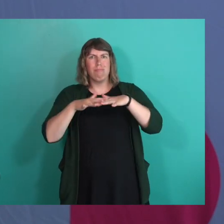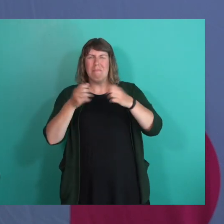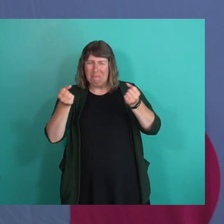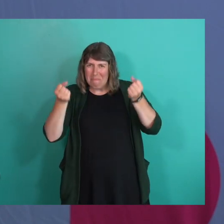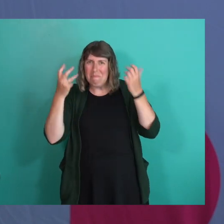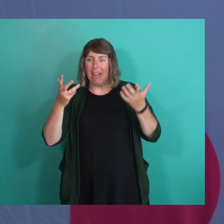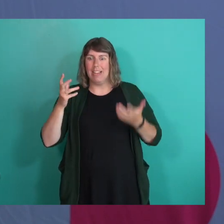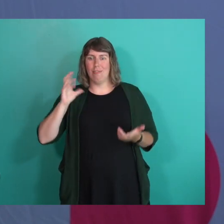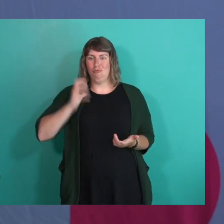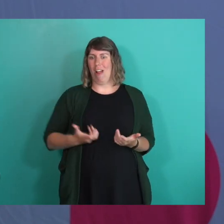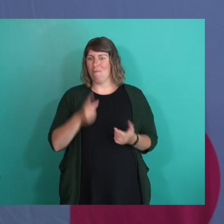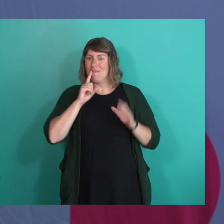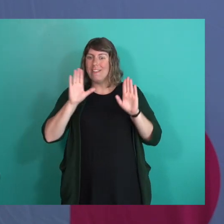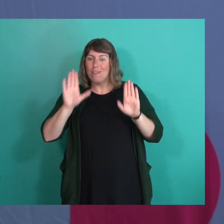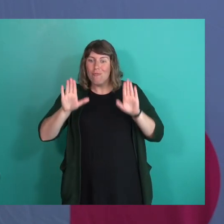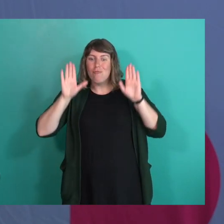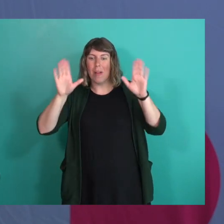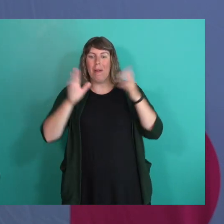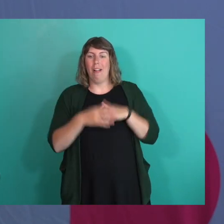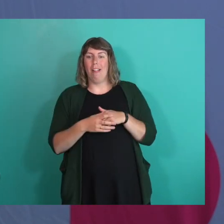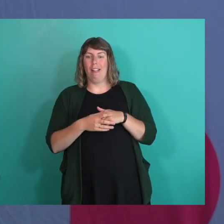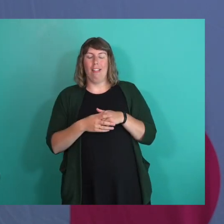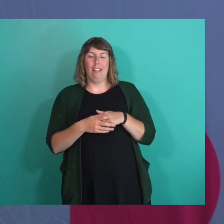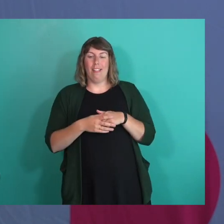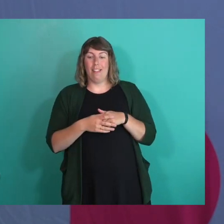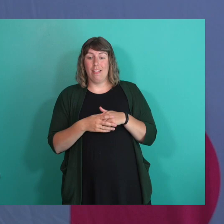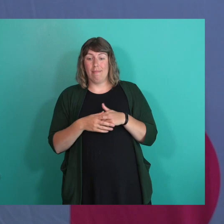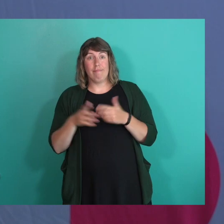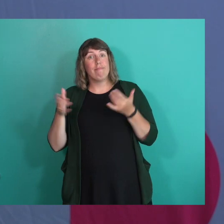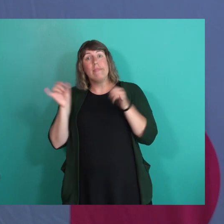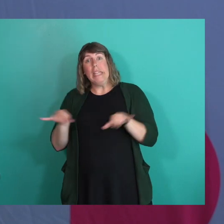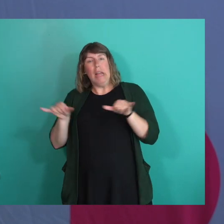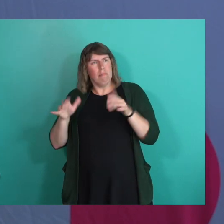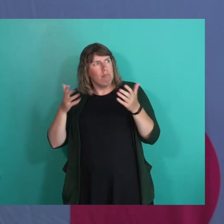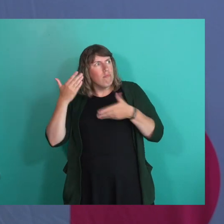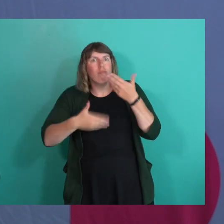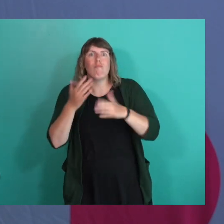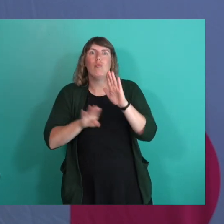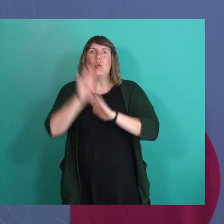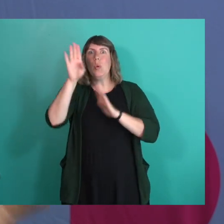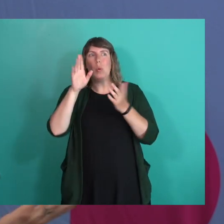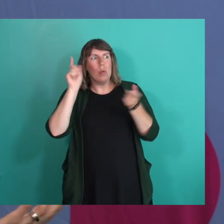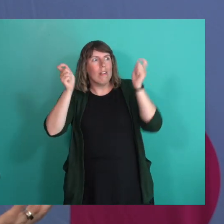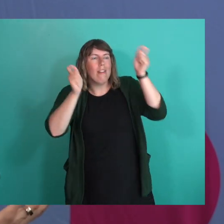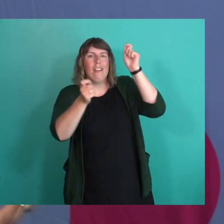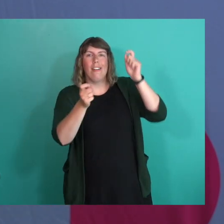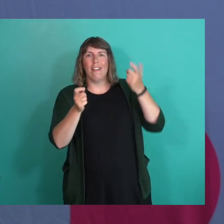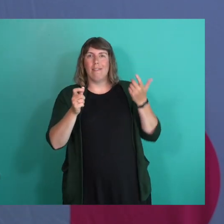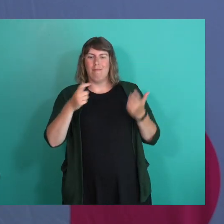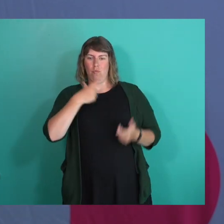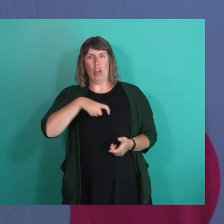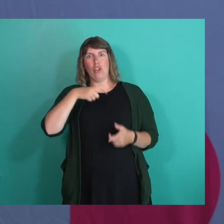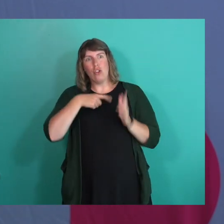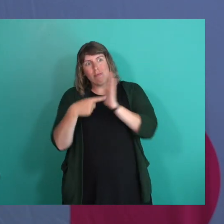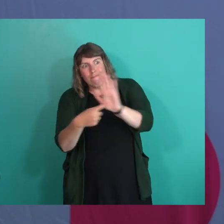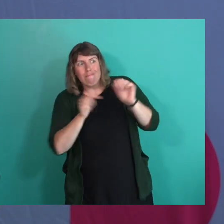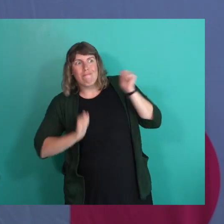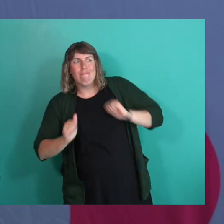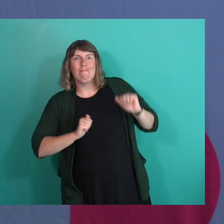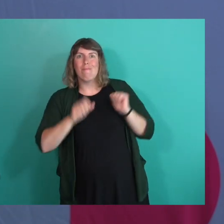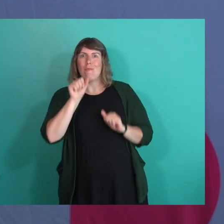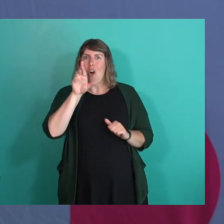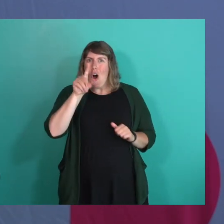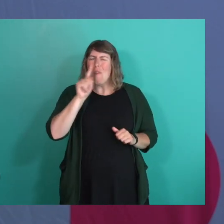this incredible like boundary pushing, you know, gender performance art. It's so